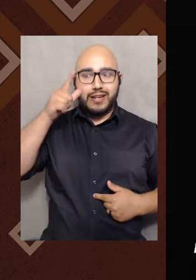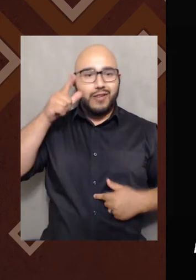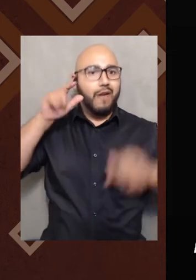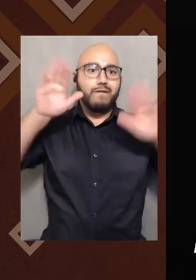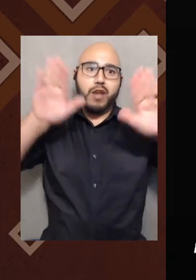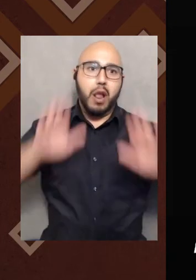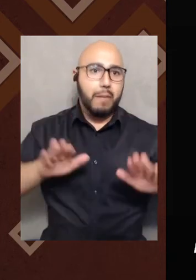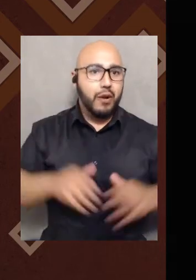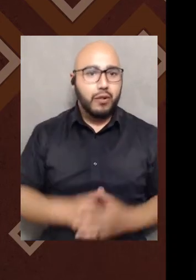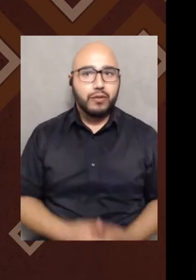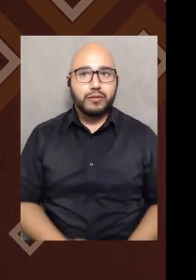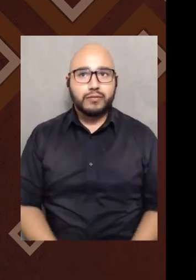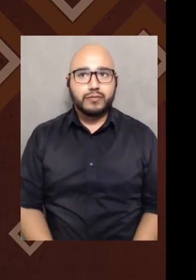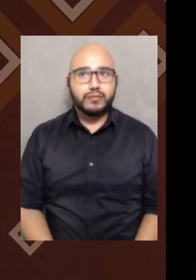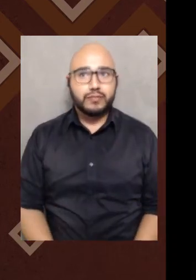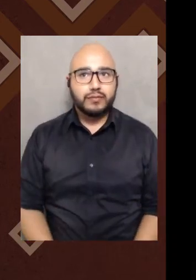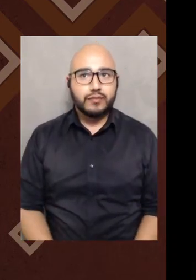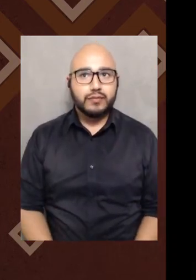Latino is being phenomenal.